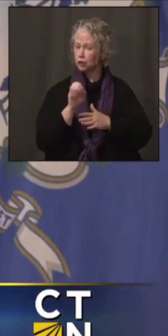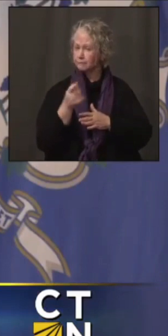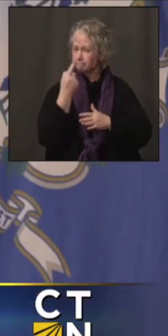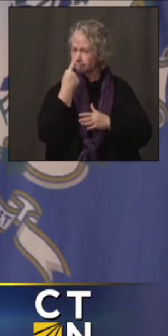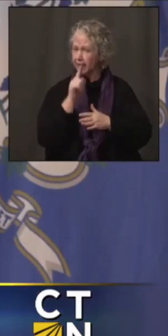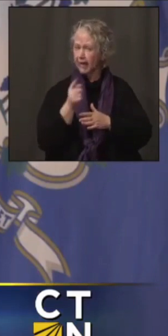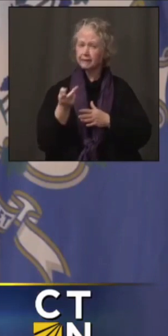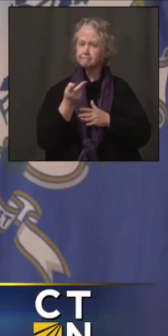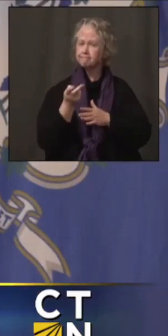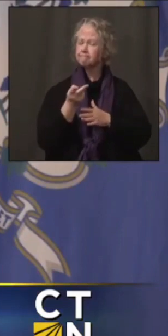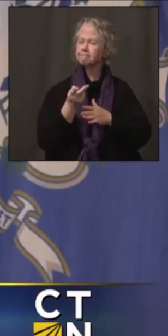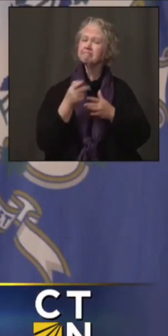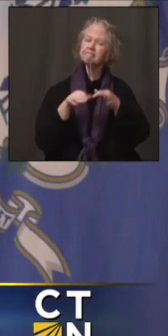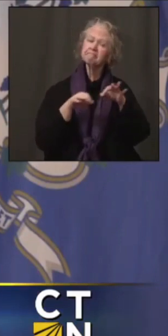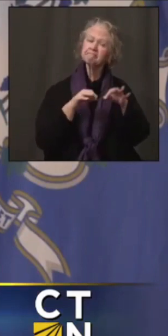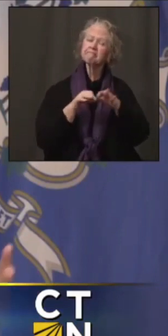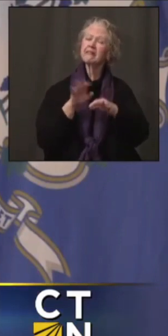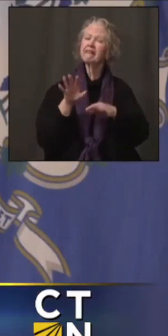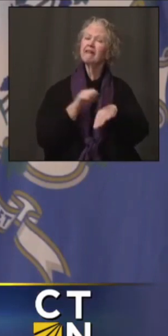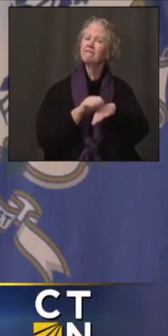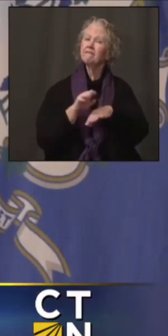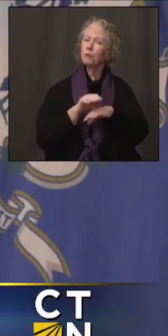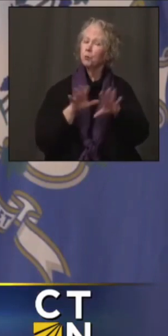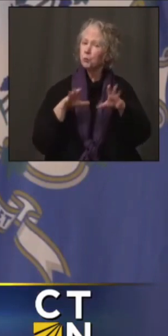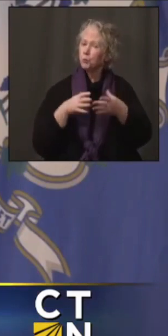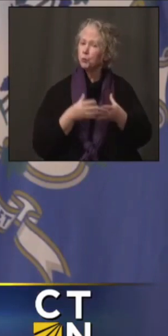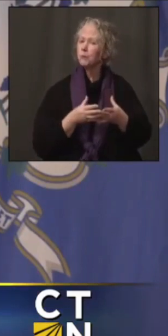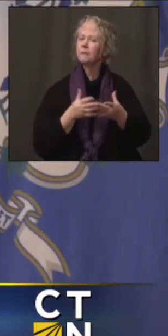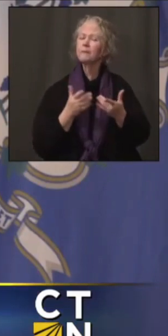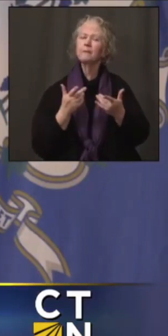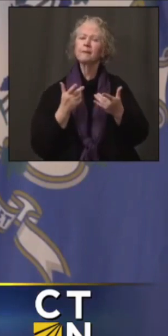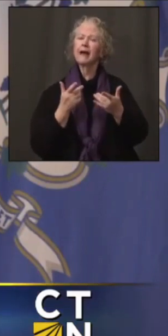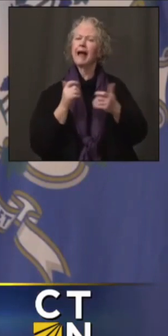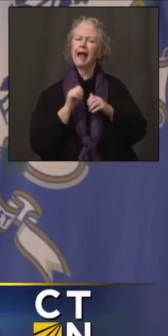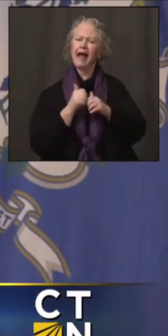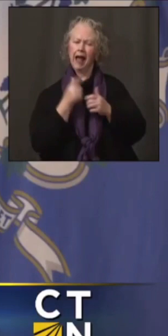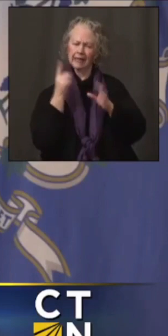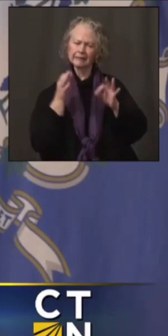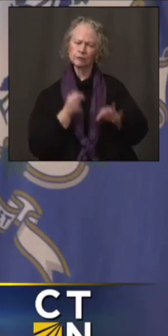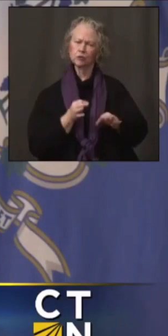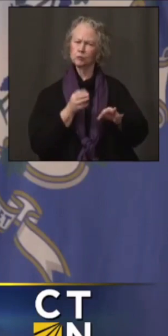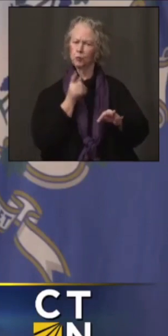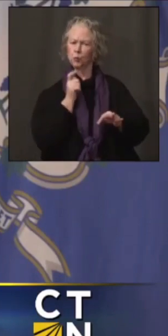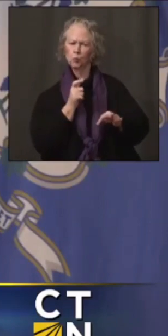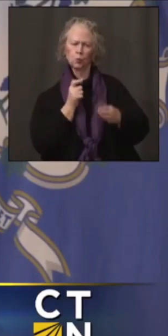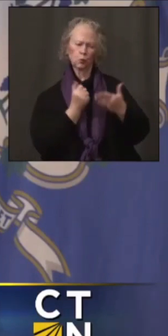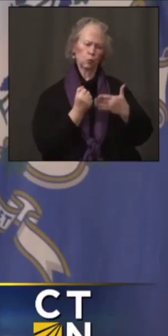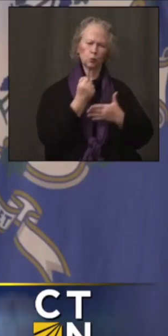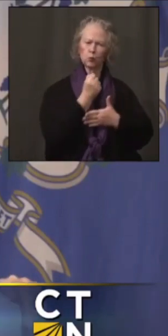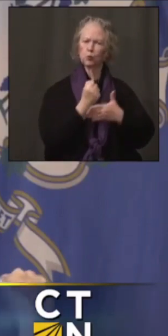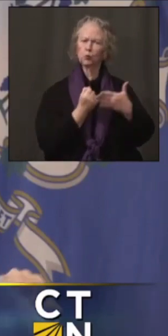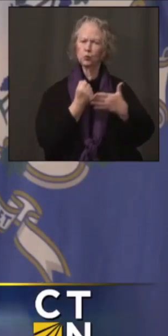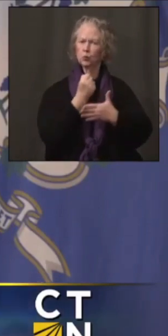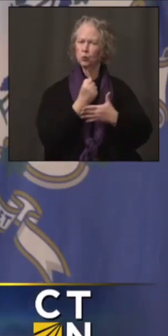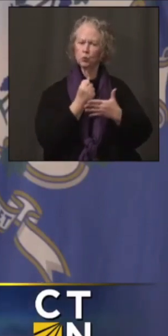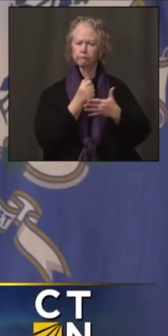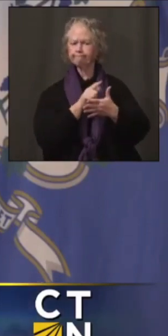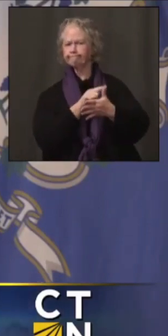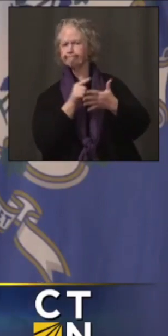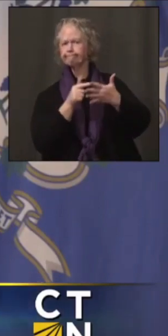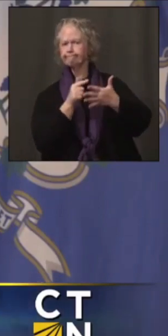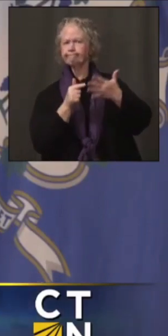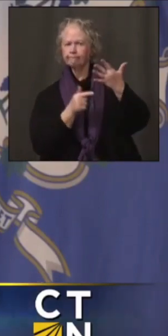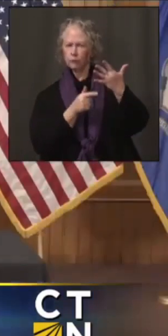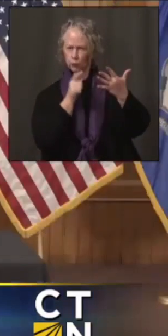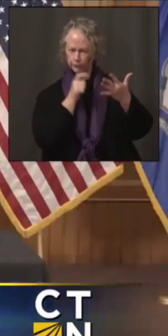Tell us about the work on the advisory board, the work on the allocation committee, and how you came up with some of these priorities. Deirdre?